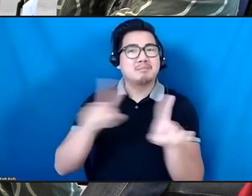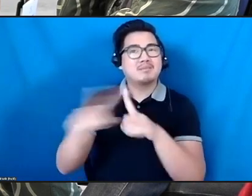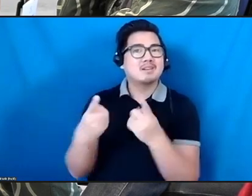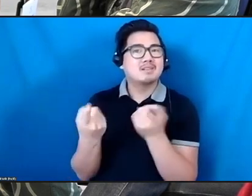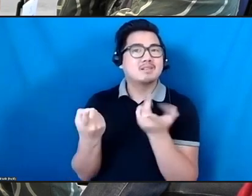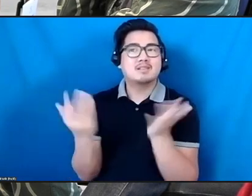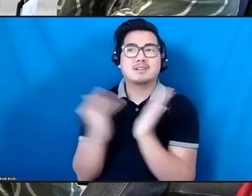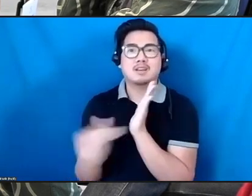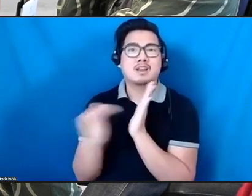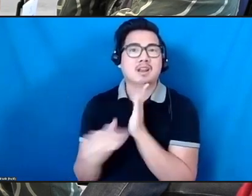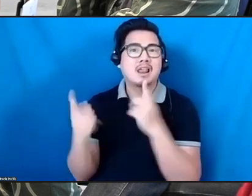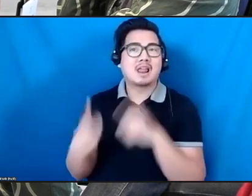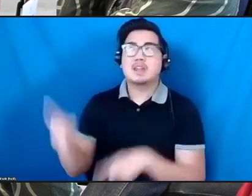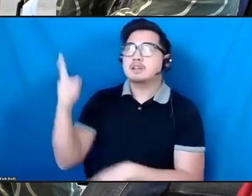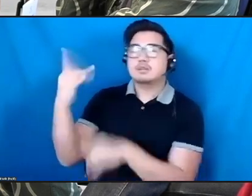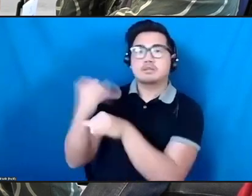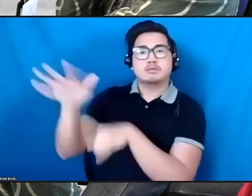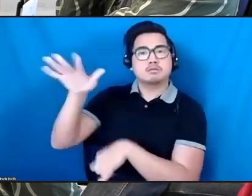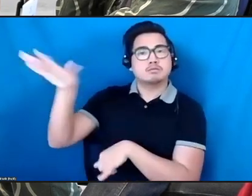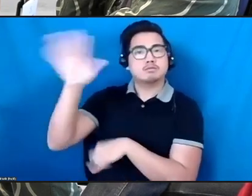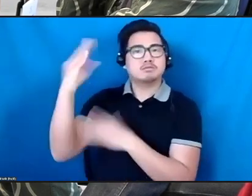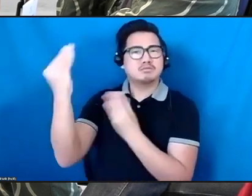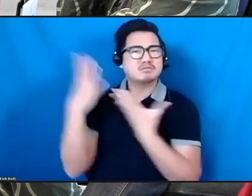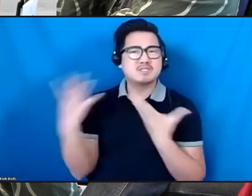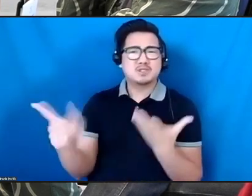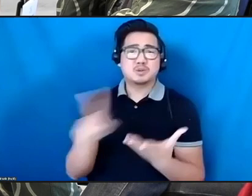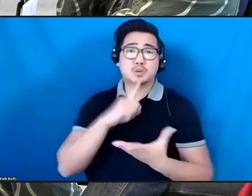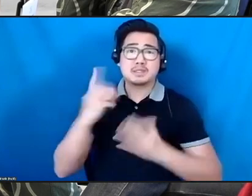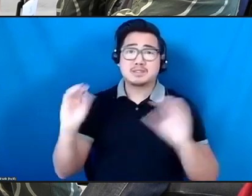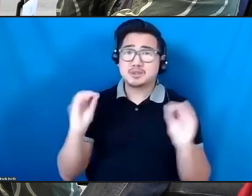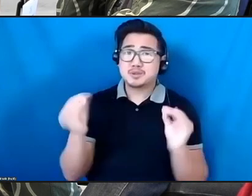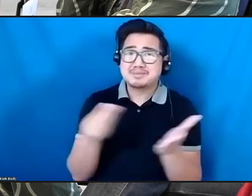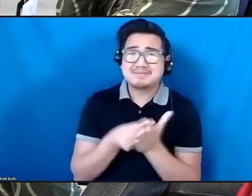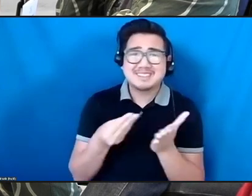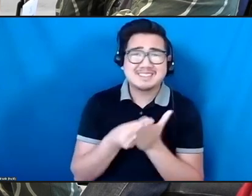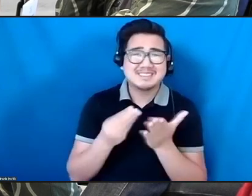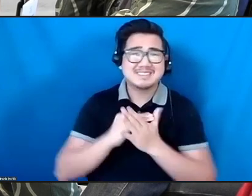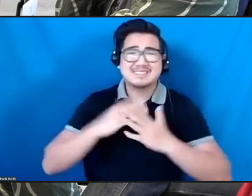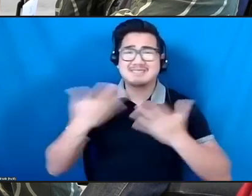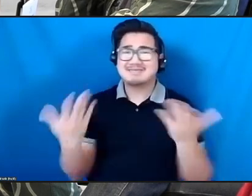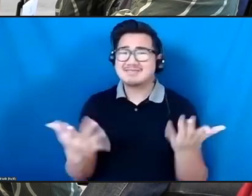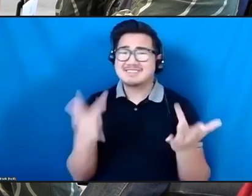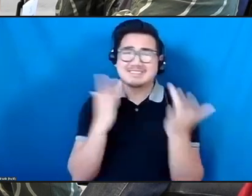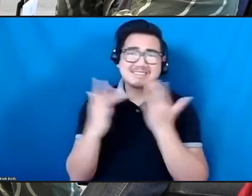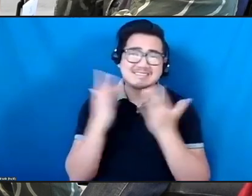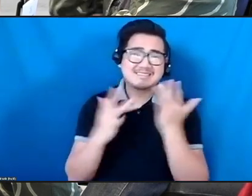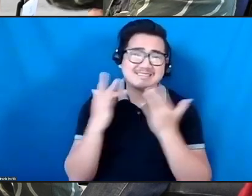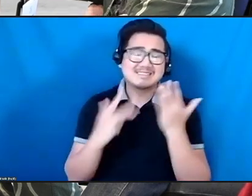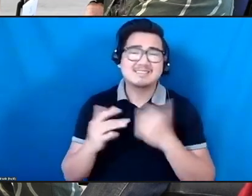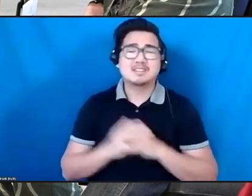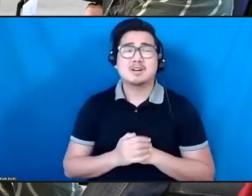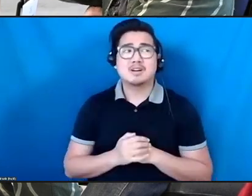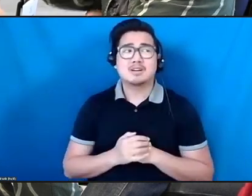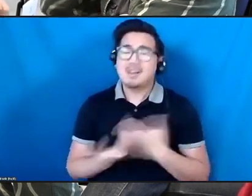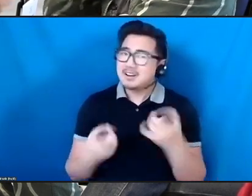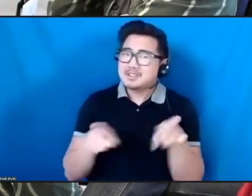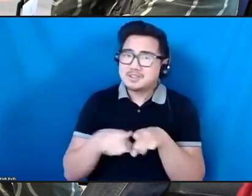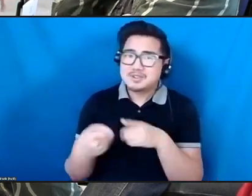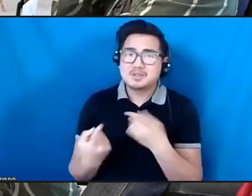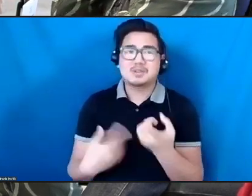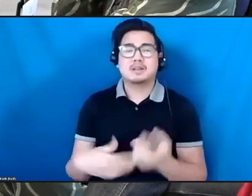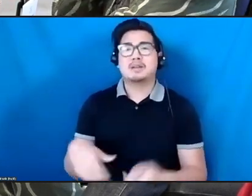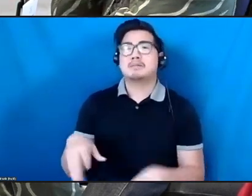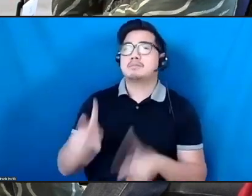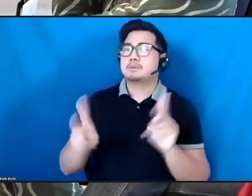And actually, if you're going to be responsible to the climate crisis, you shouldn't be going anywhere. And so all of us are contending